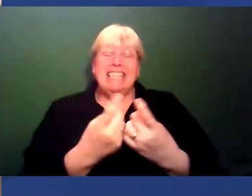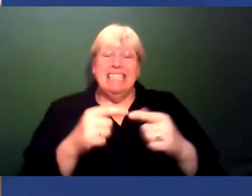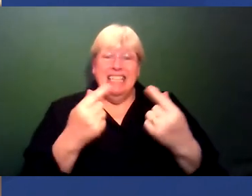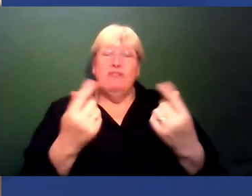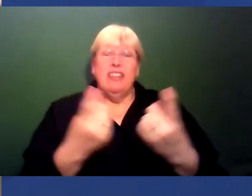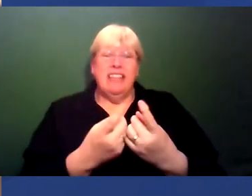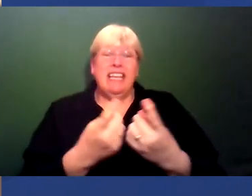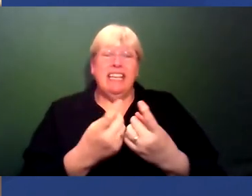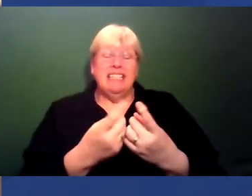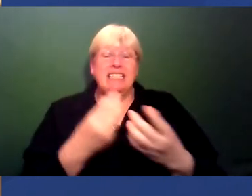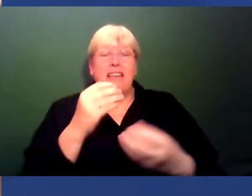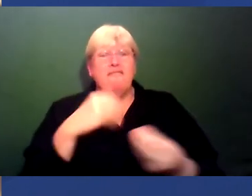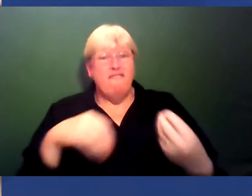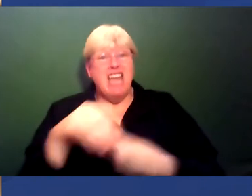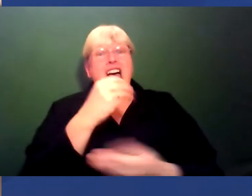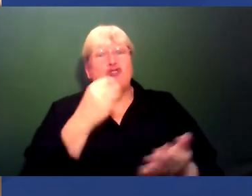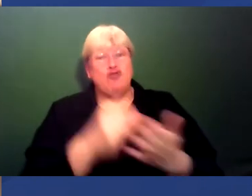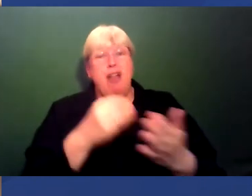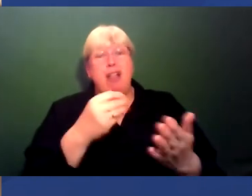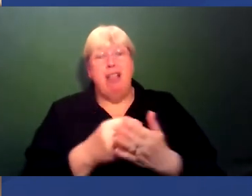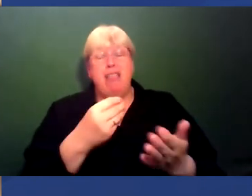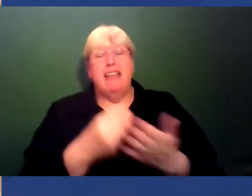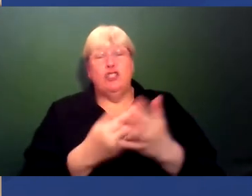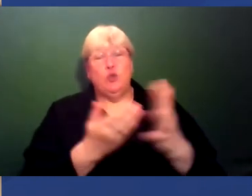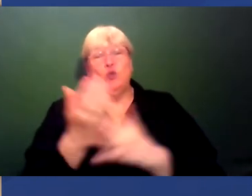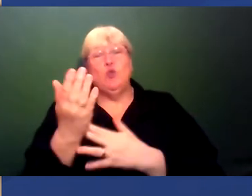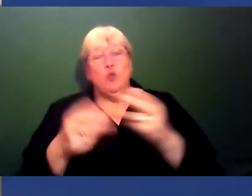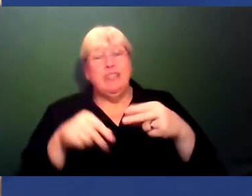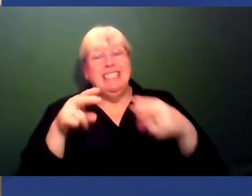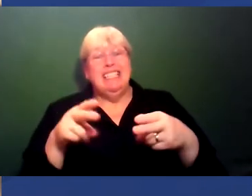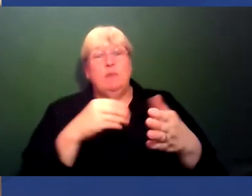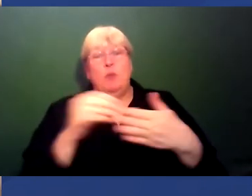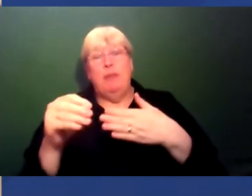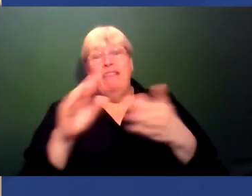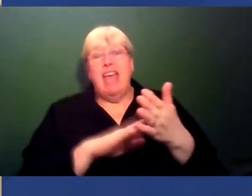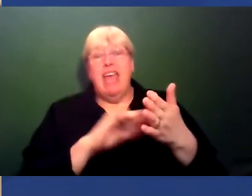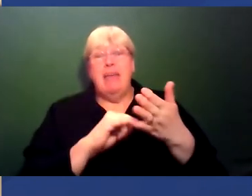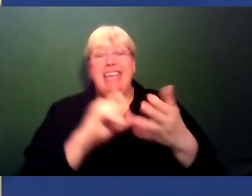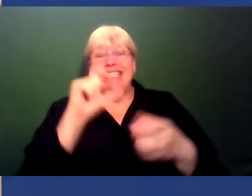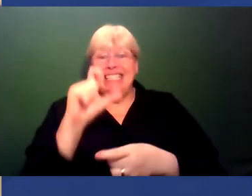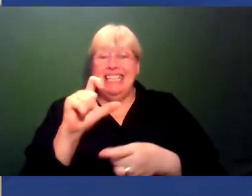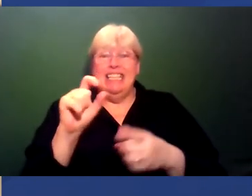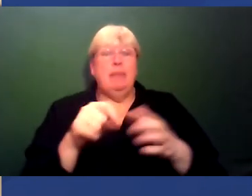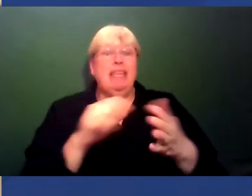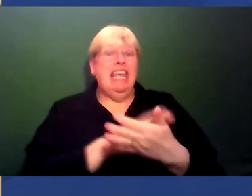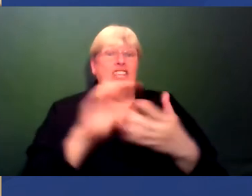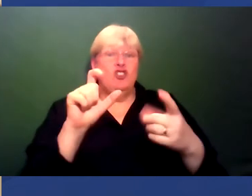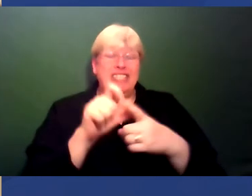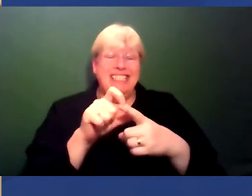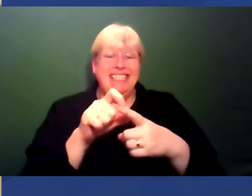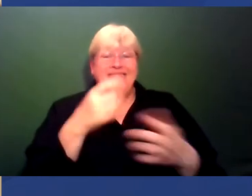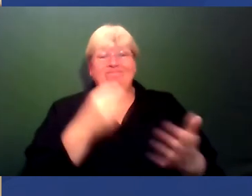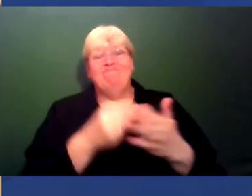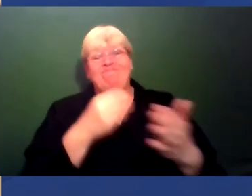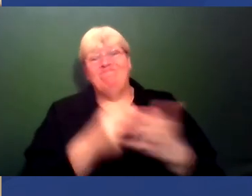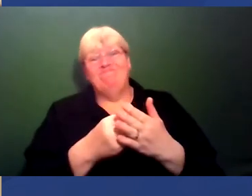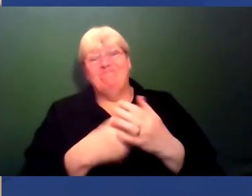know, the financial exposure if you will as you go through that system to pay for an MSc or to pay for a PhD or to, you know, it